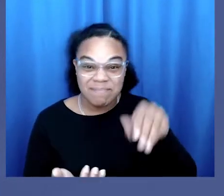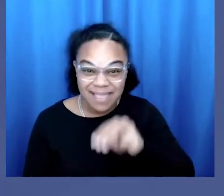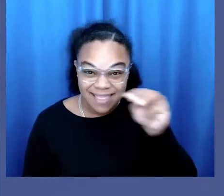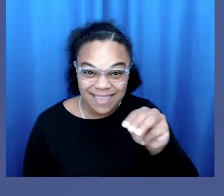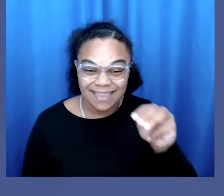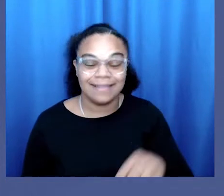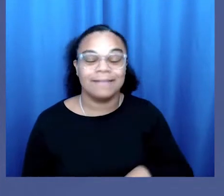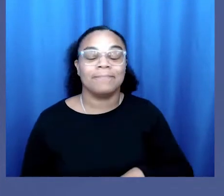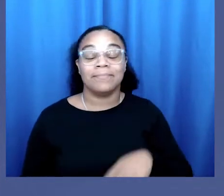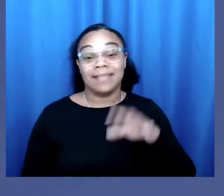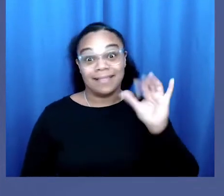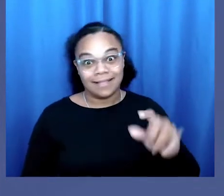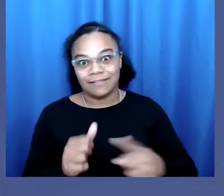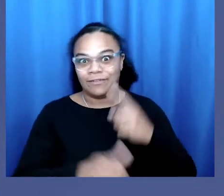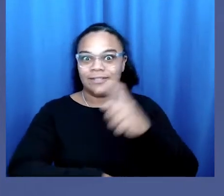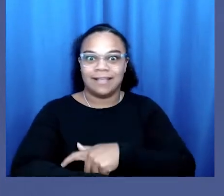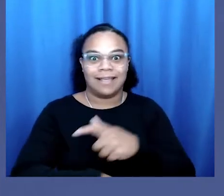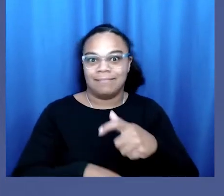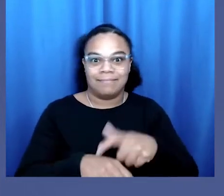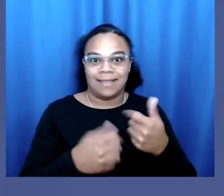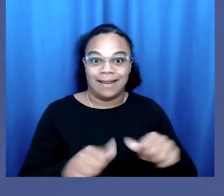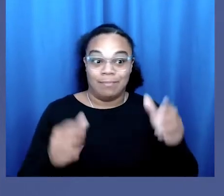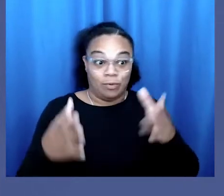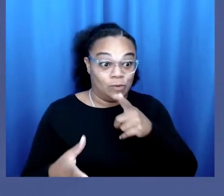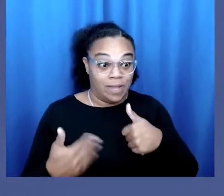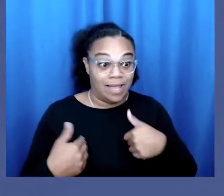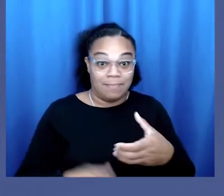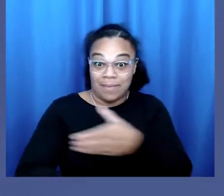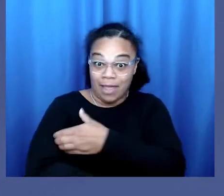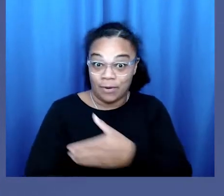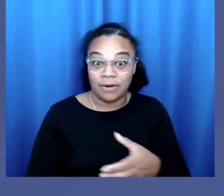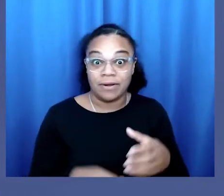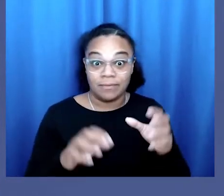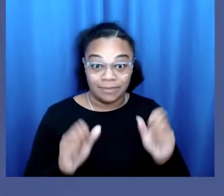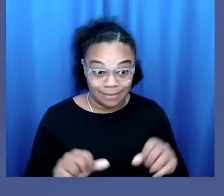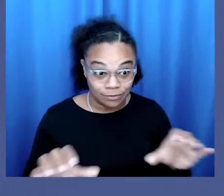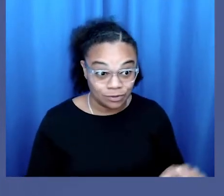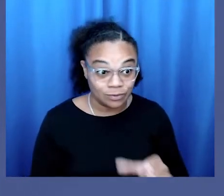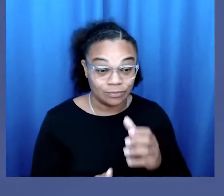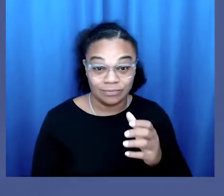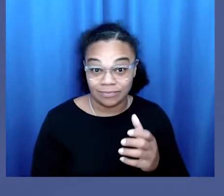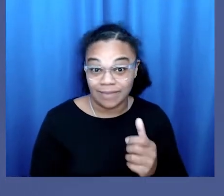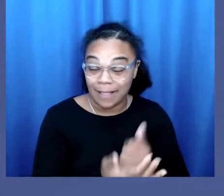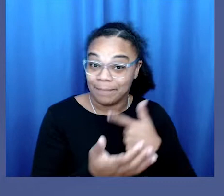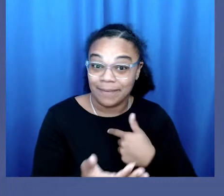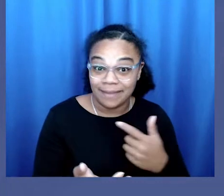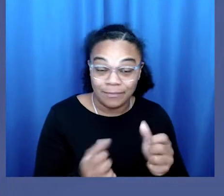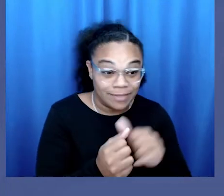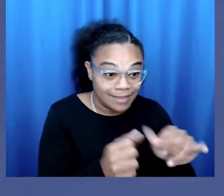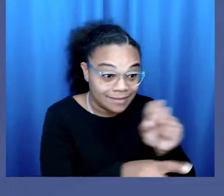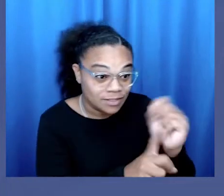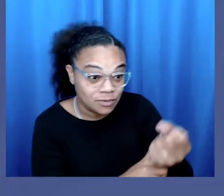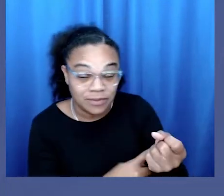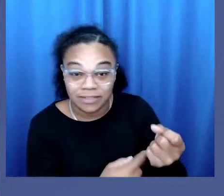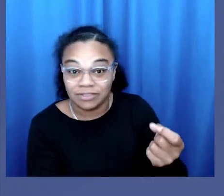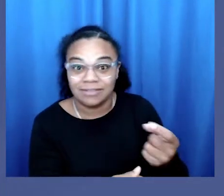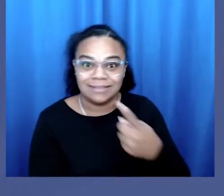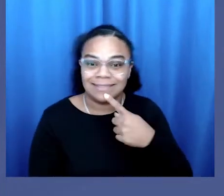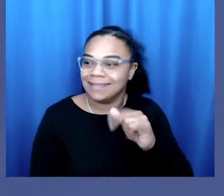anyone with power to do anything about what had happened. At the school said it was not okay.